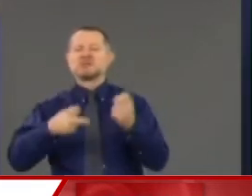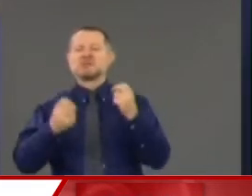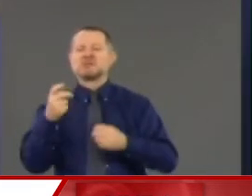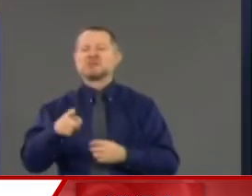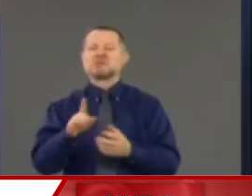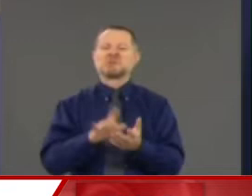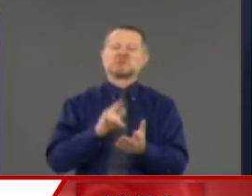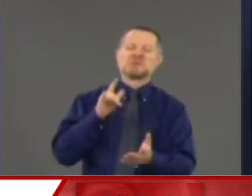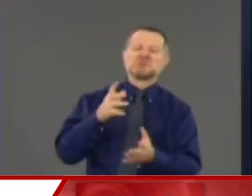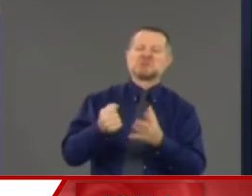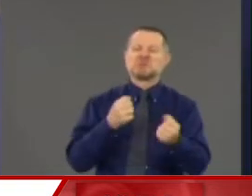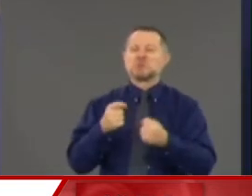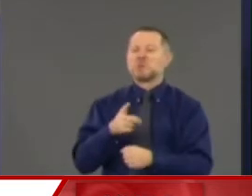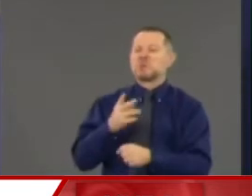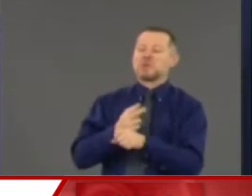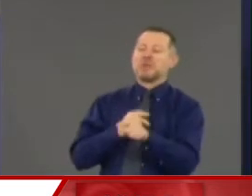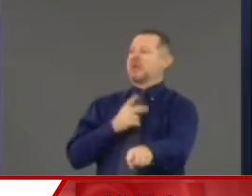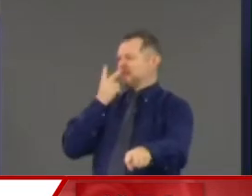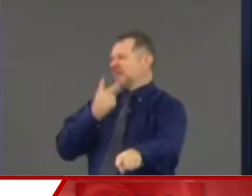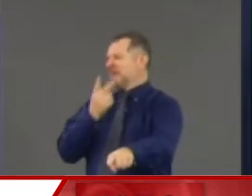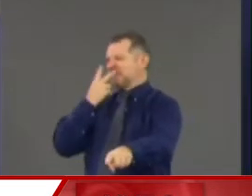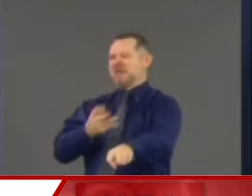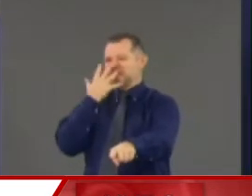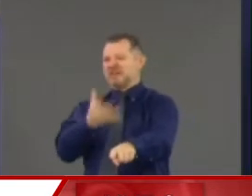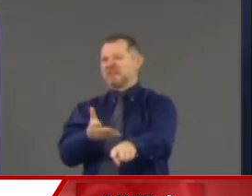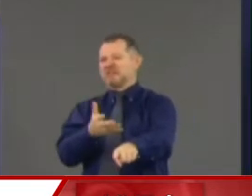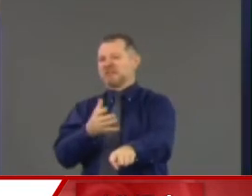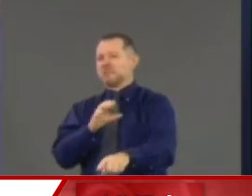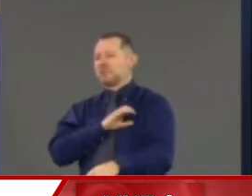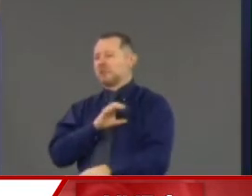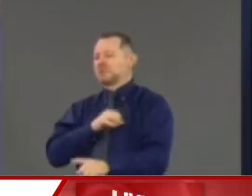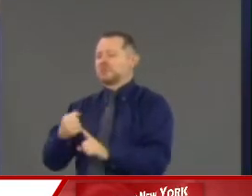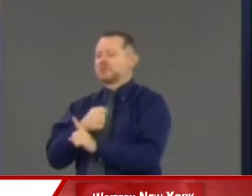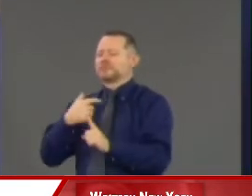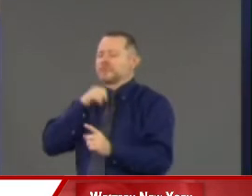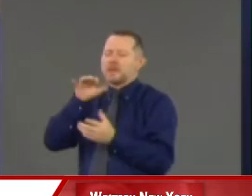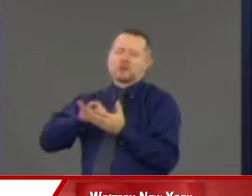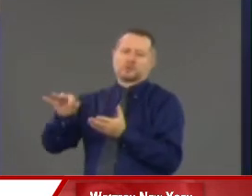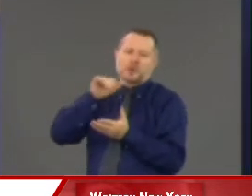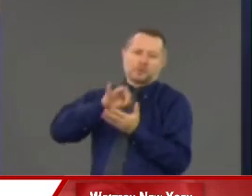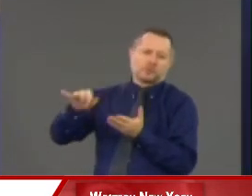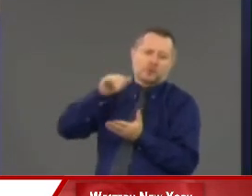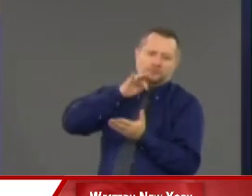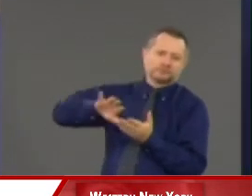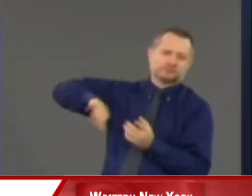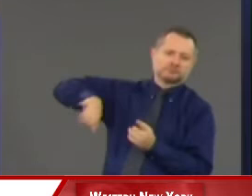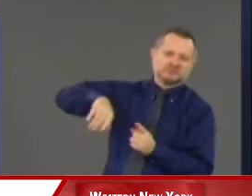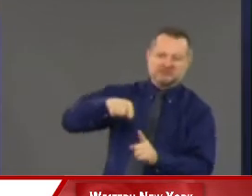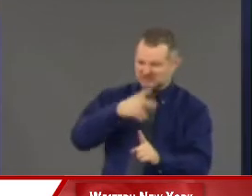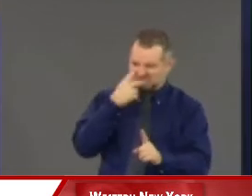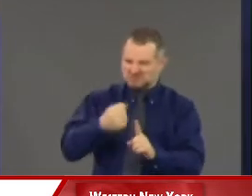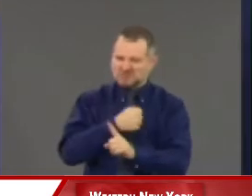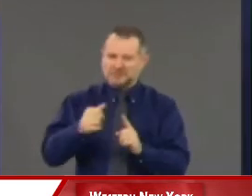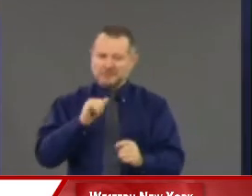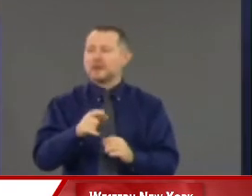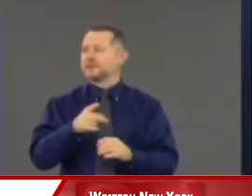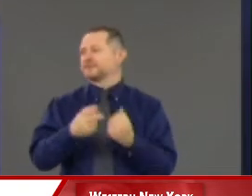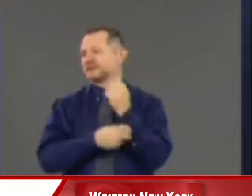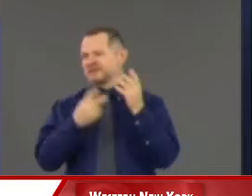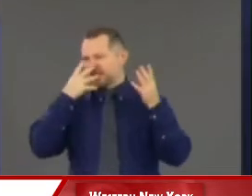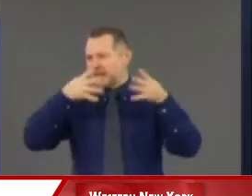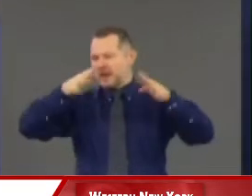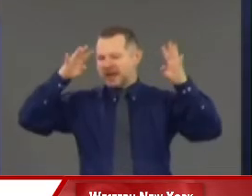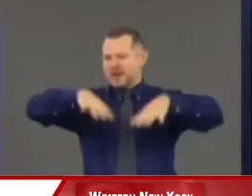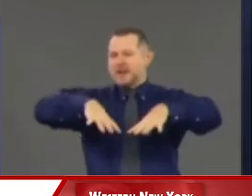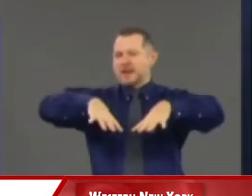the looting and those things will play right into their hands. Because this will all become about looters now.